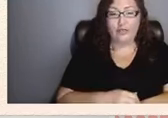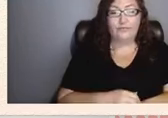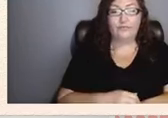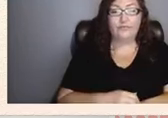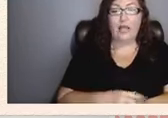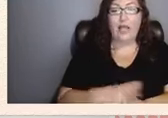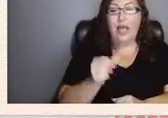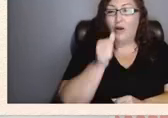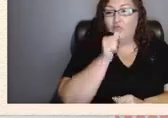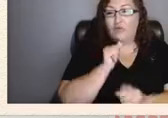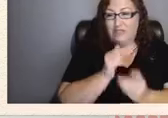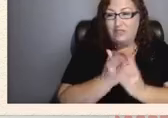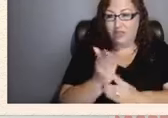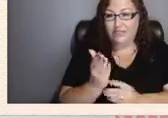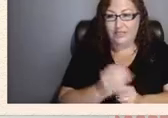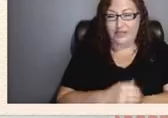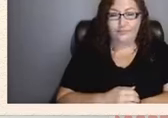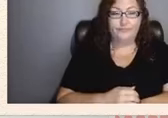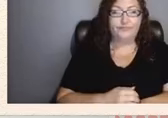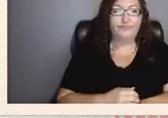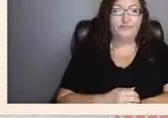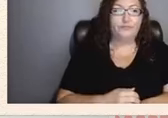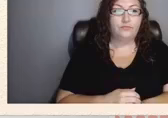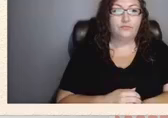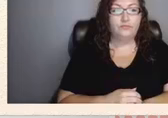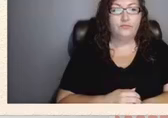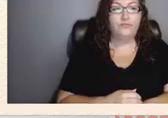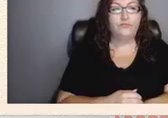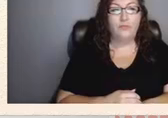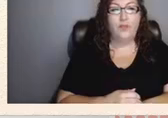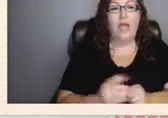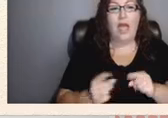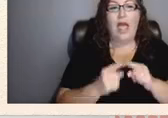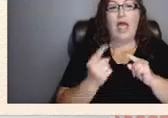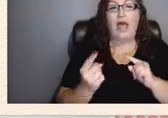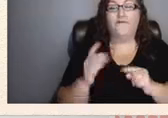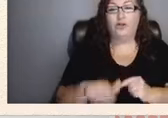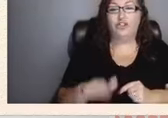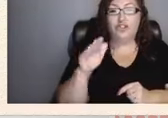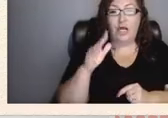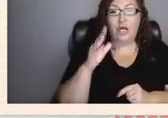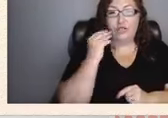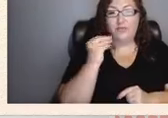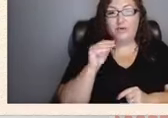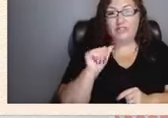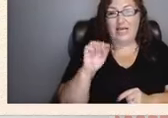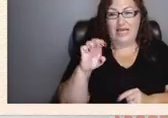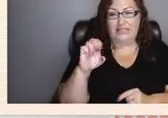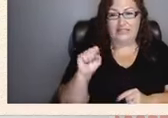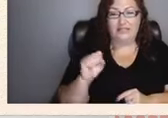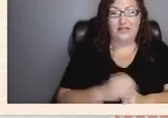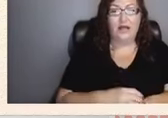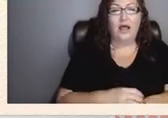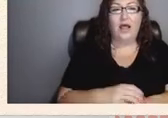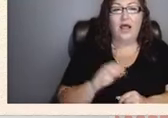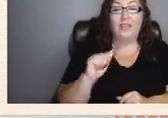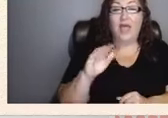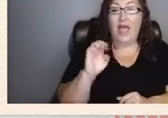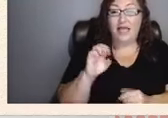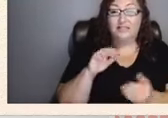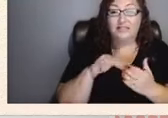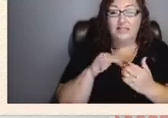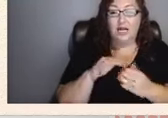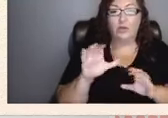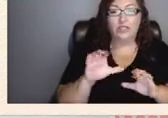resiliency adverse childhood experiences or ACEs the ACE study was run by Dr.